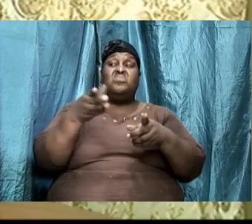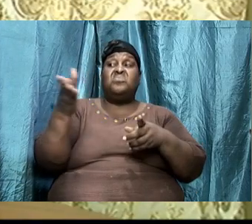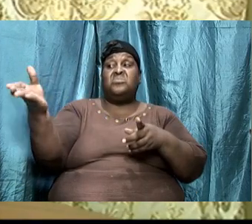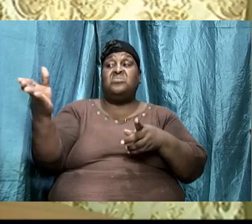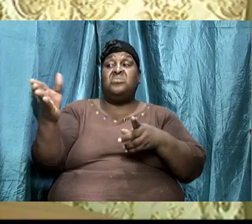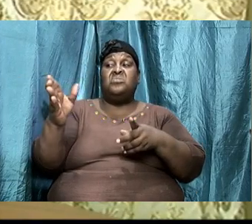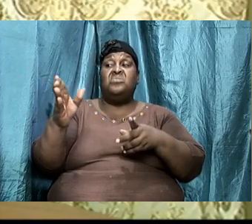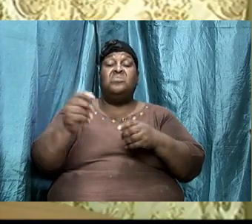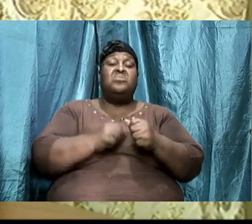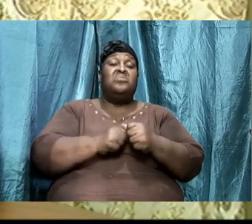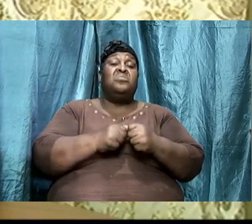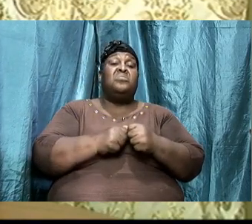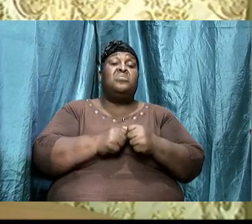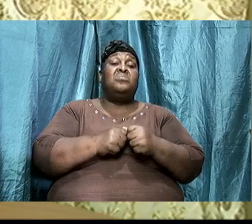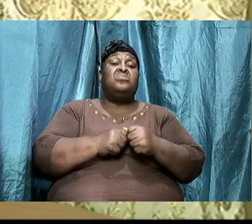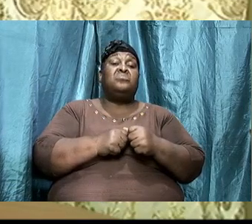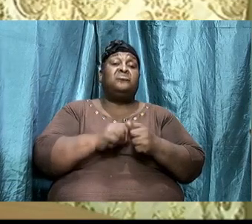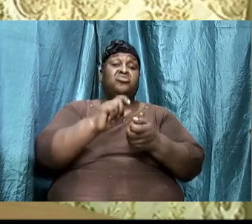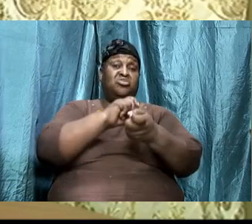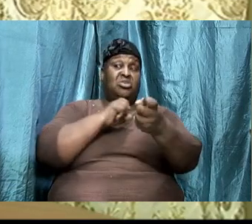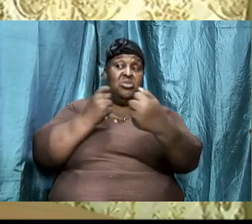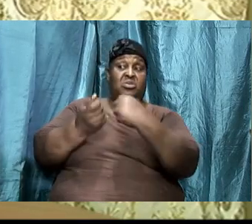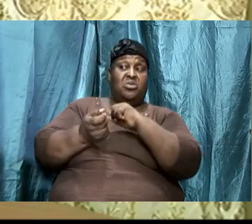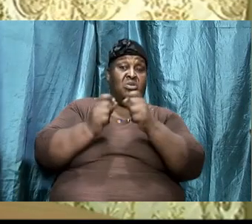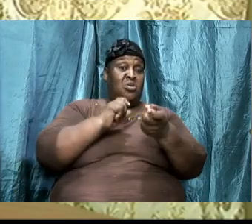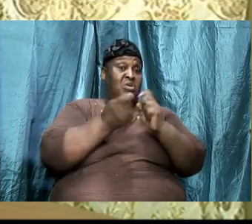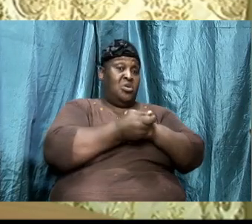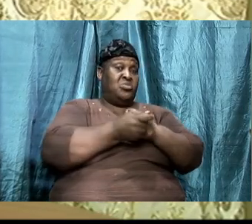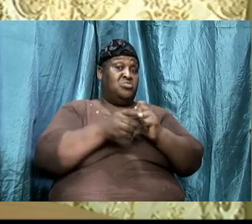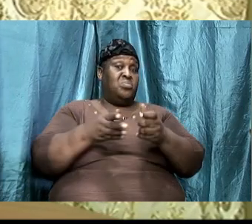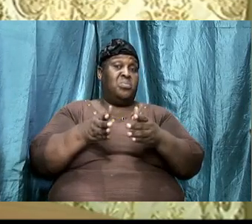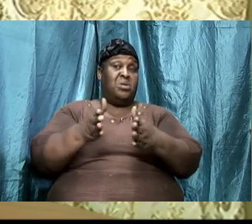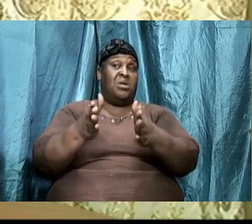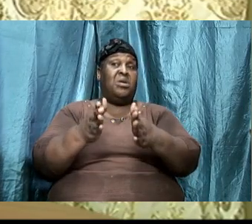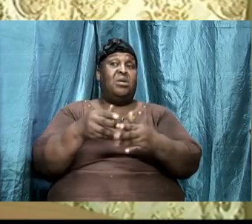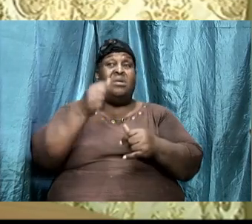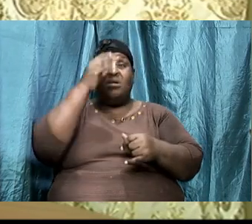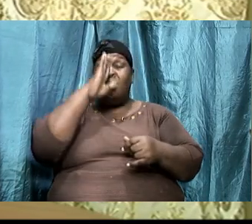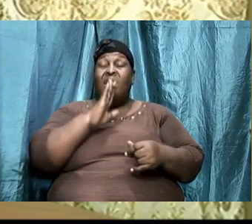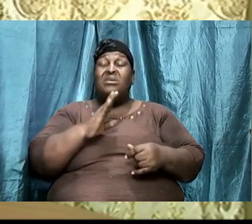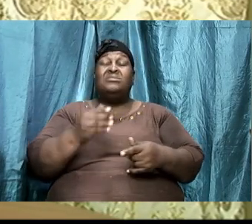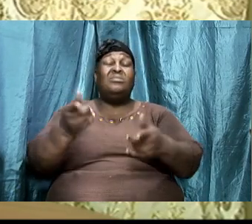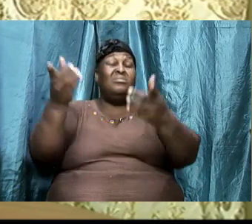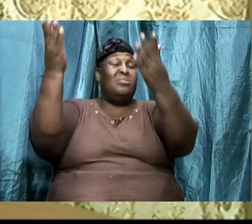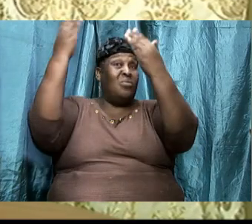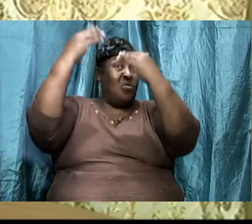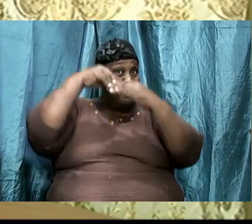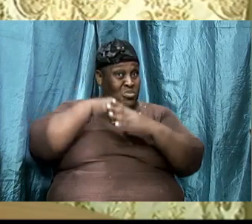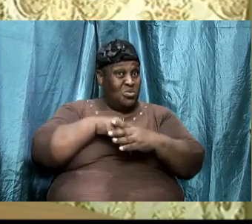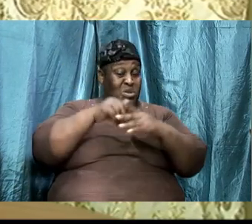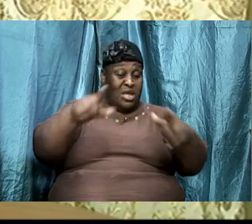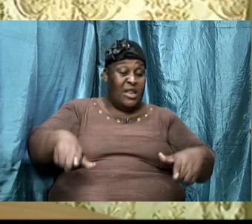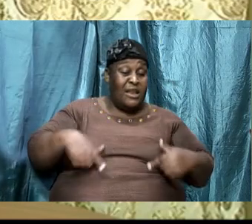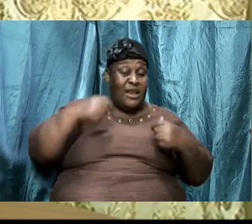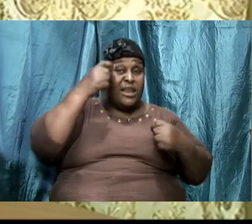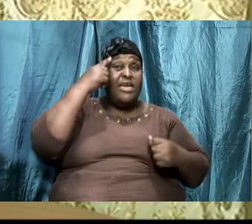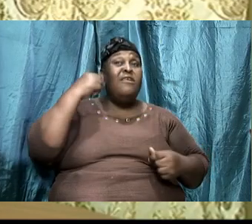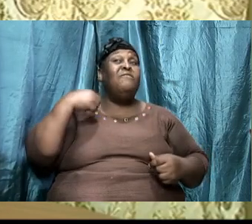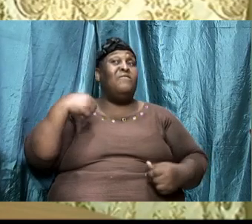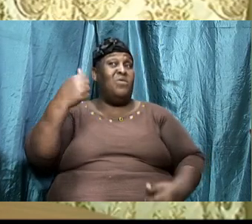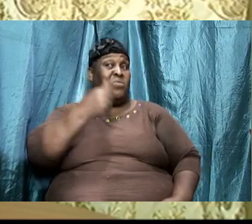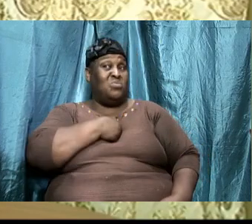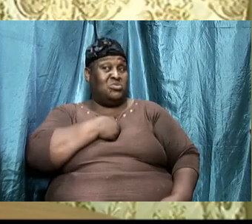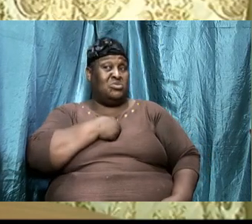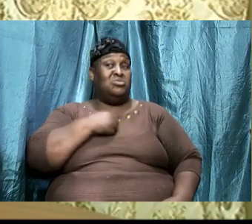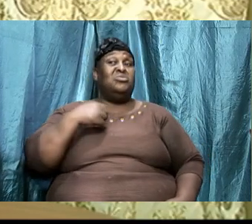turn. The Holy Ghost will tell us that. God is not going to come down, and live for any one of us. We have to